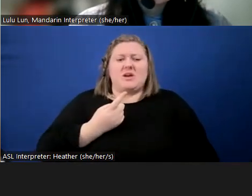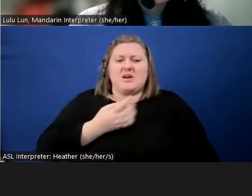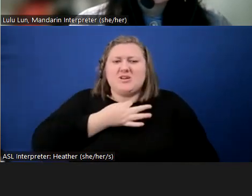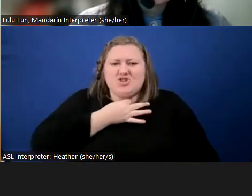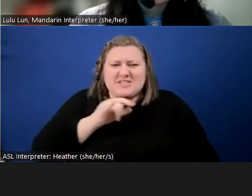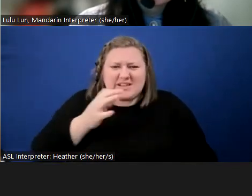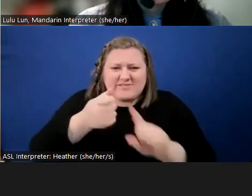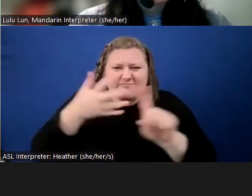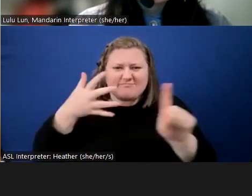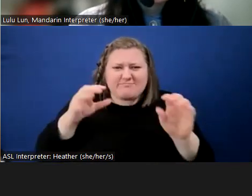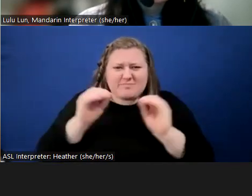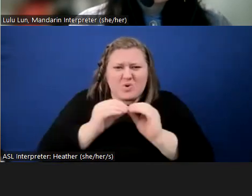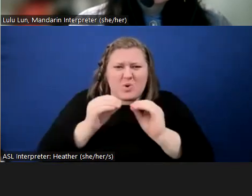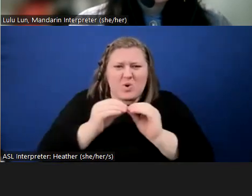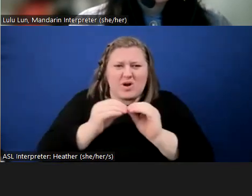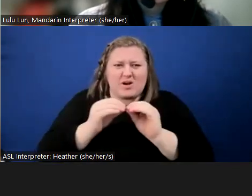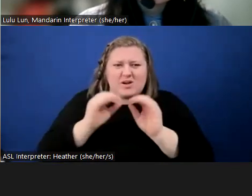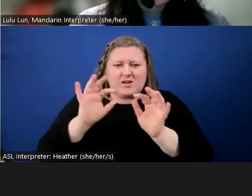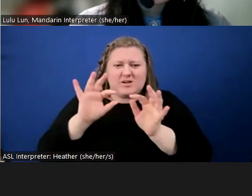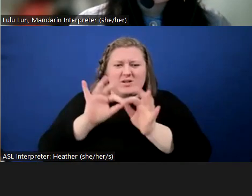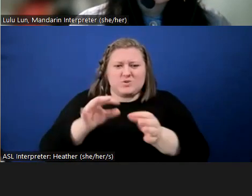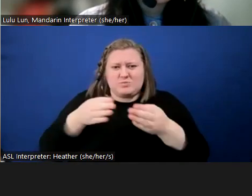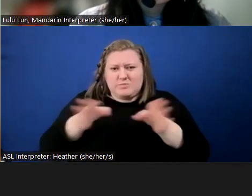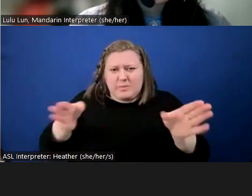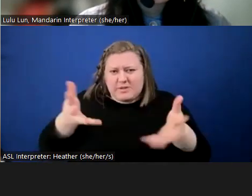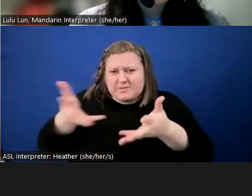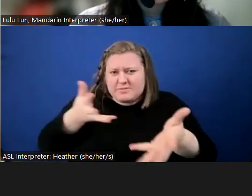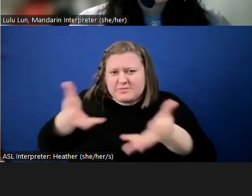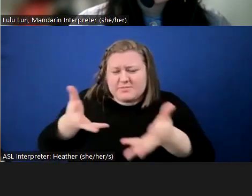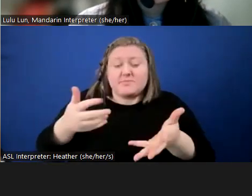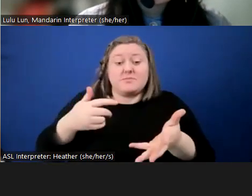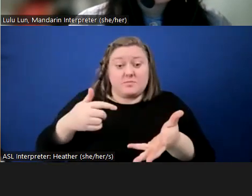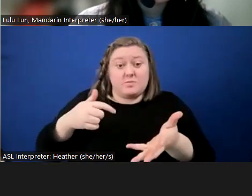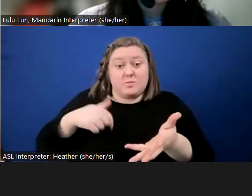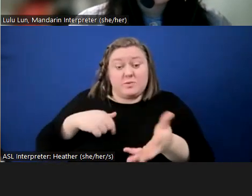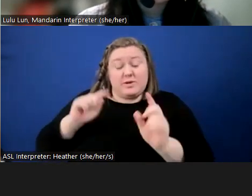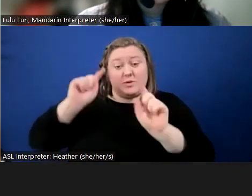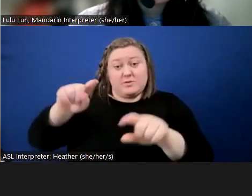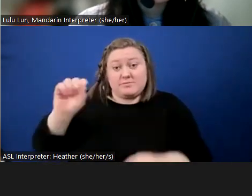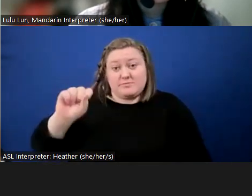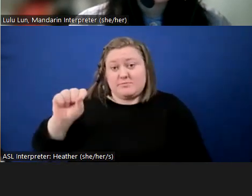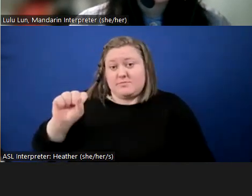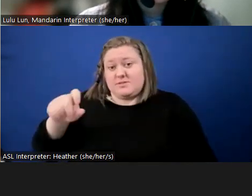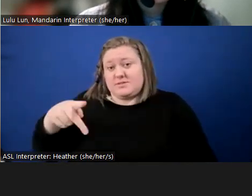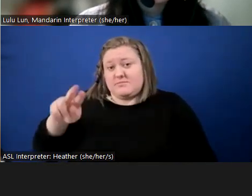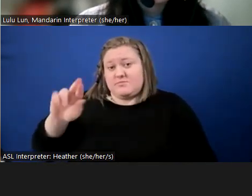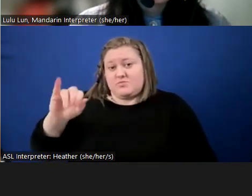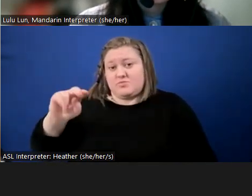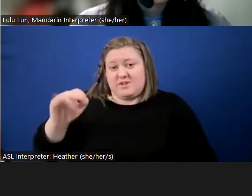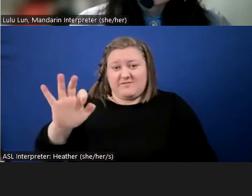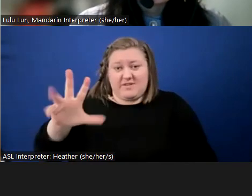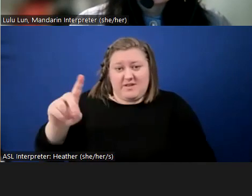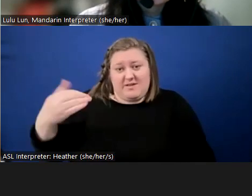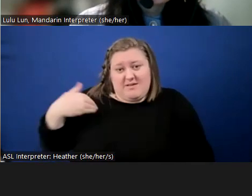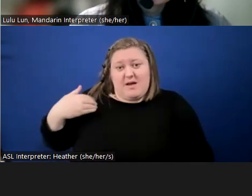public engagement. When we were out in Springfield last month in mid-December, we did receive